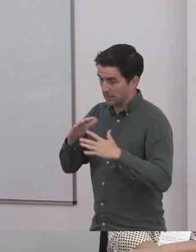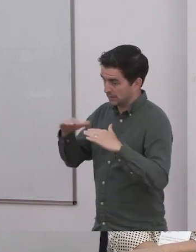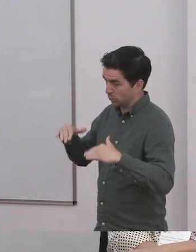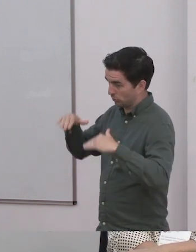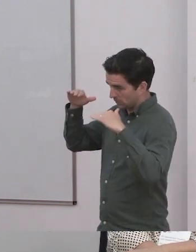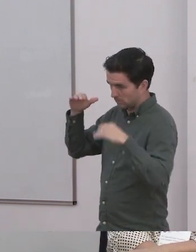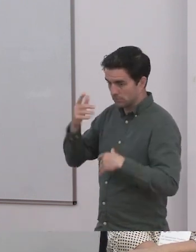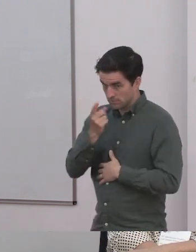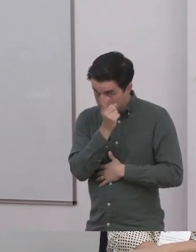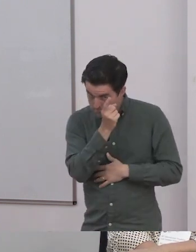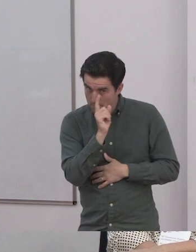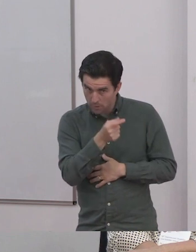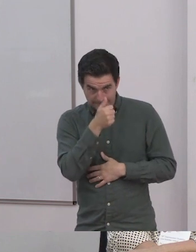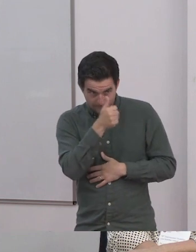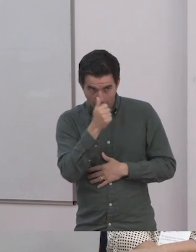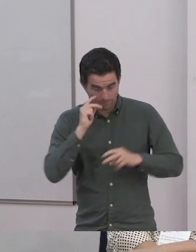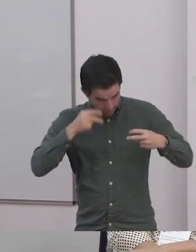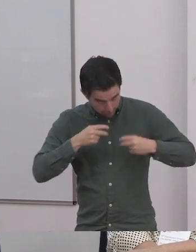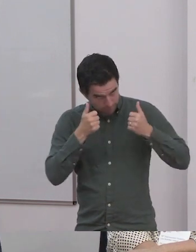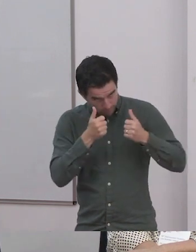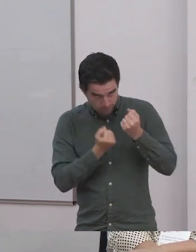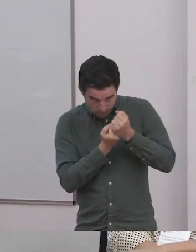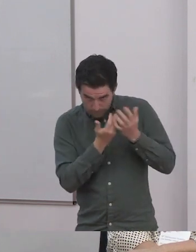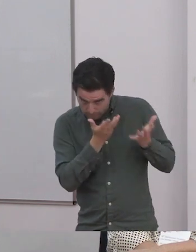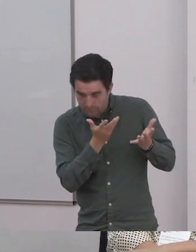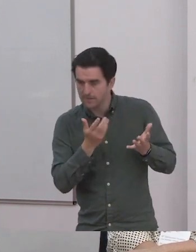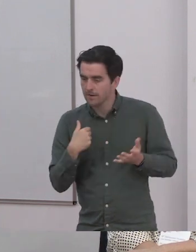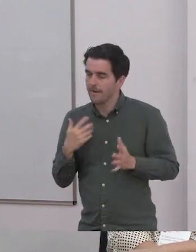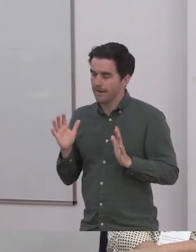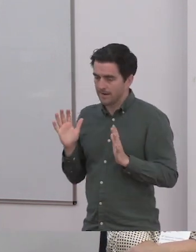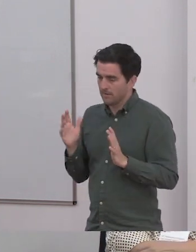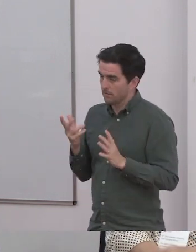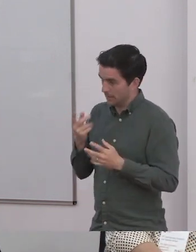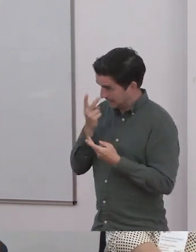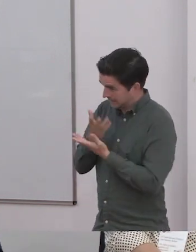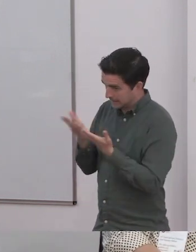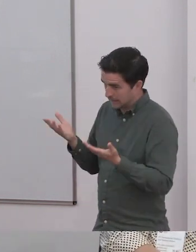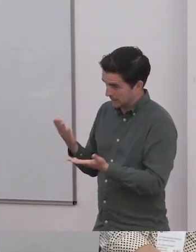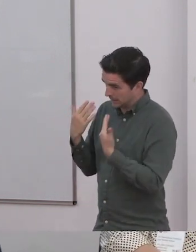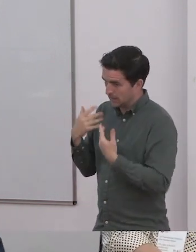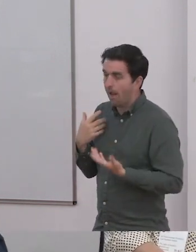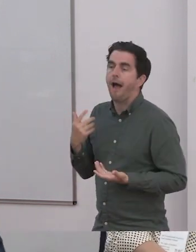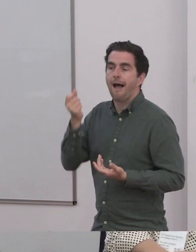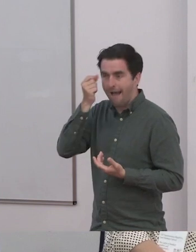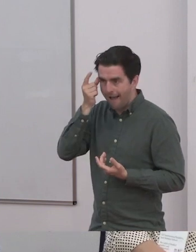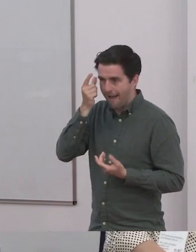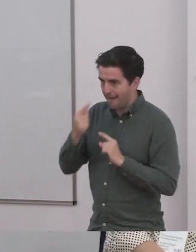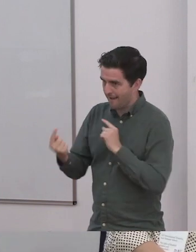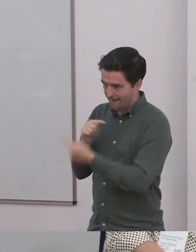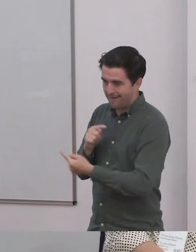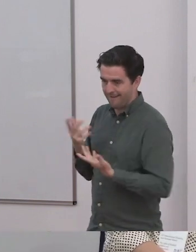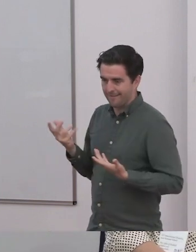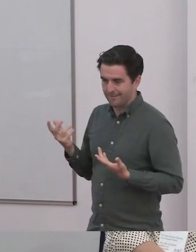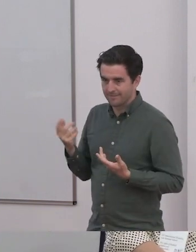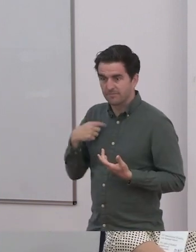from. So I think it is important. There were times when, because as Redden said, being freed on the internet